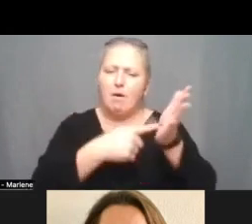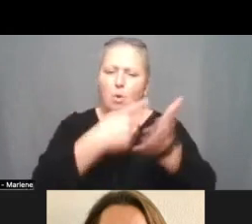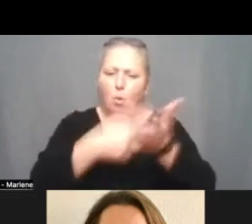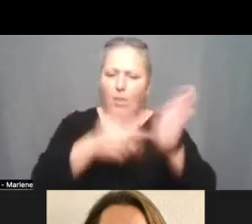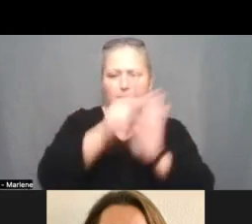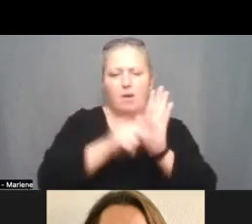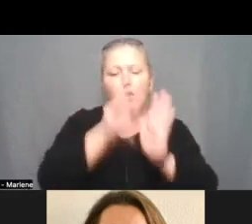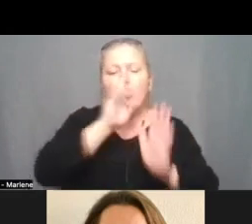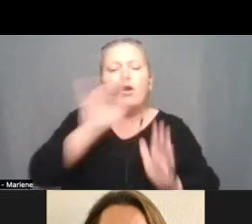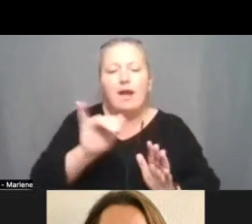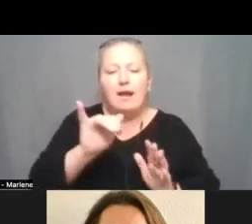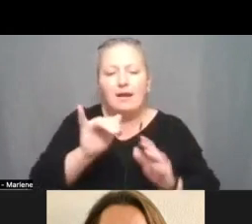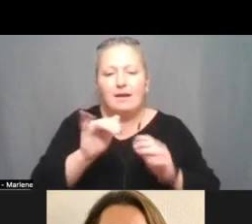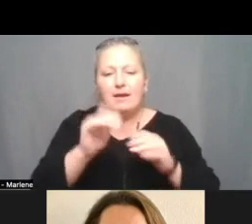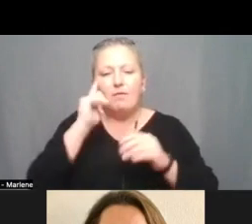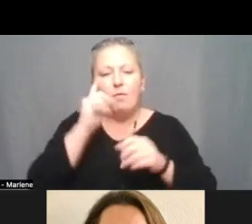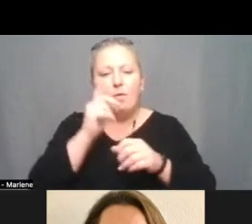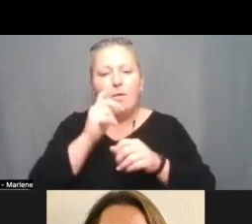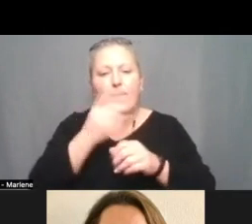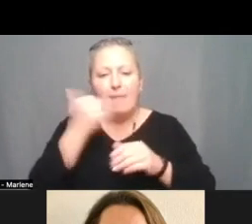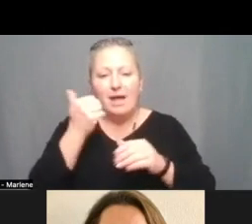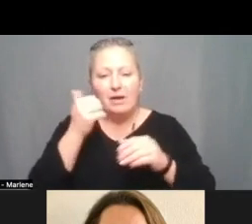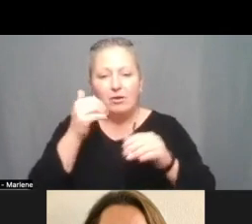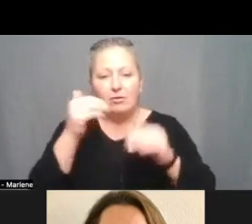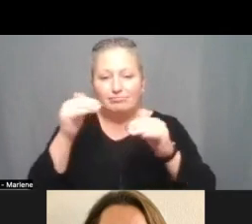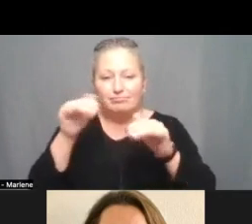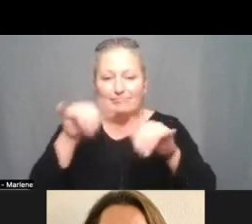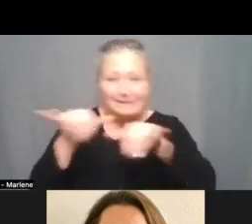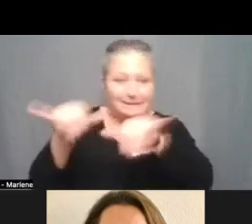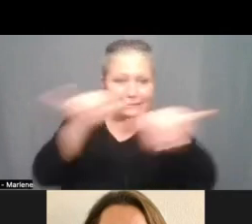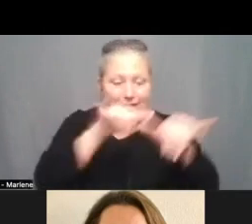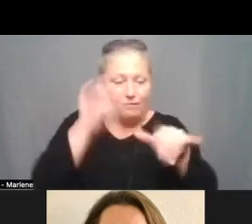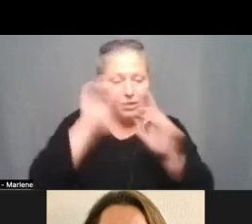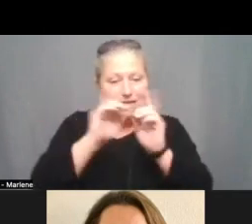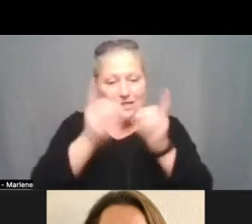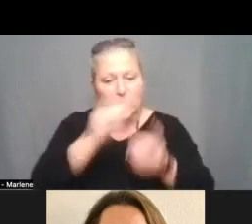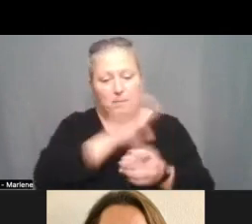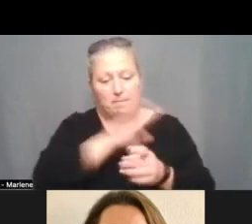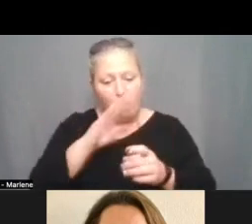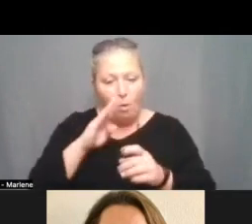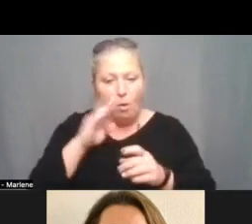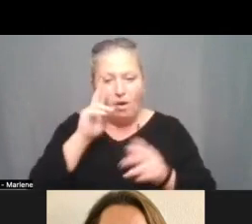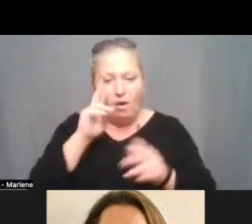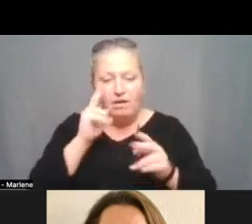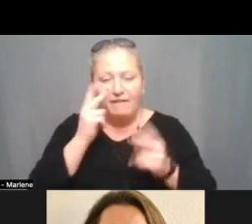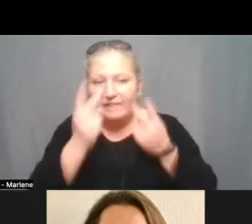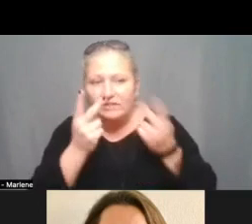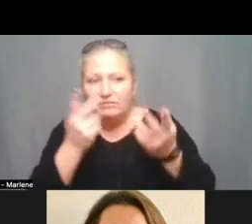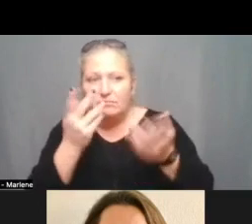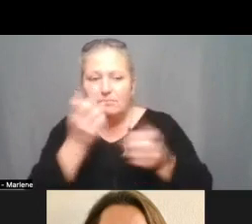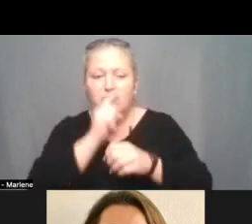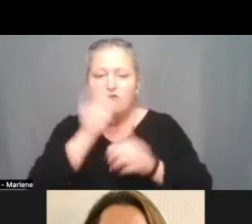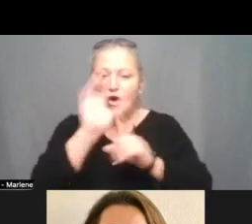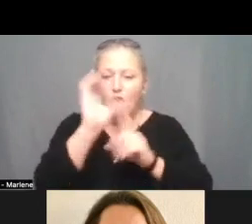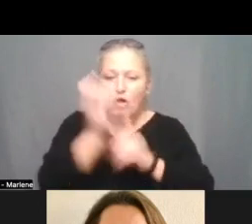might look like to better align with the board and district vision. To have, you know, more culturally responsive, more